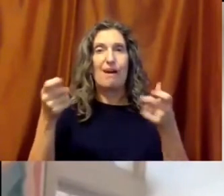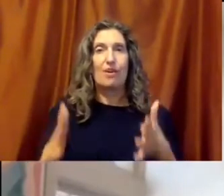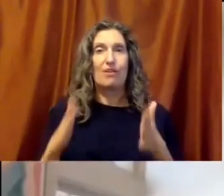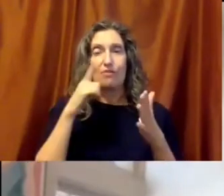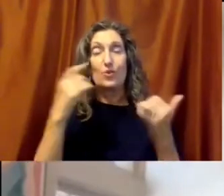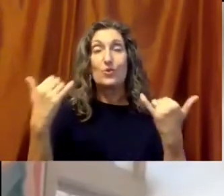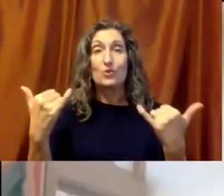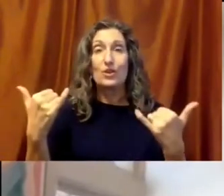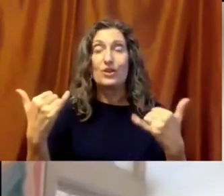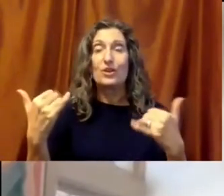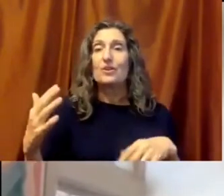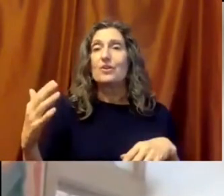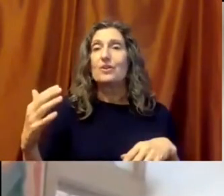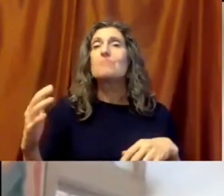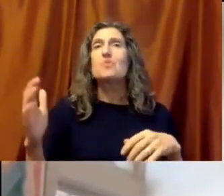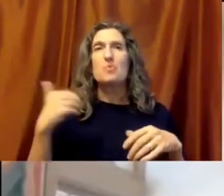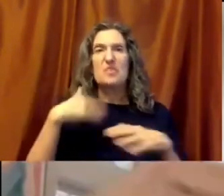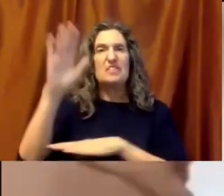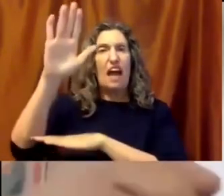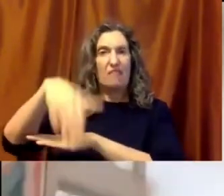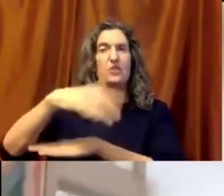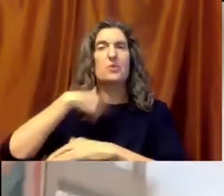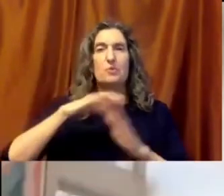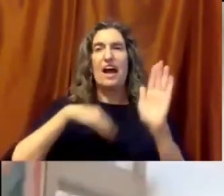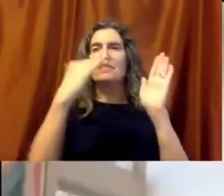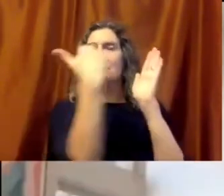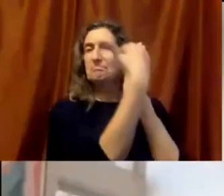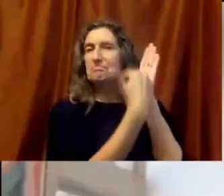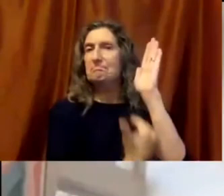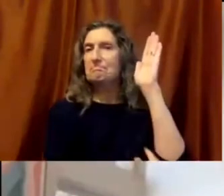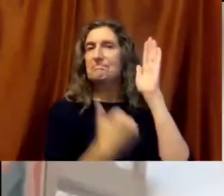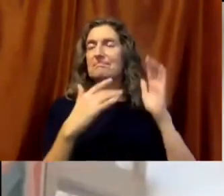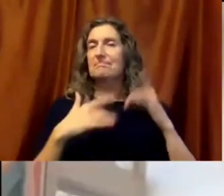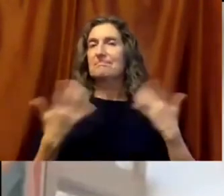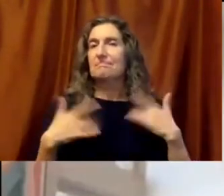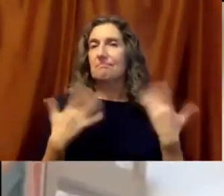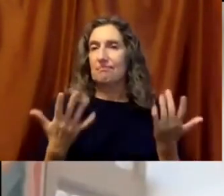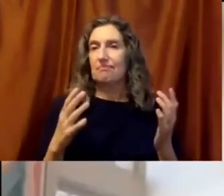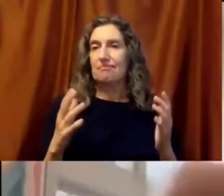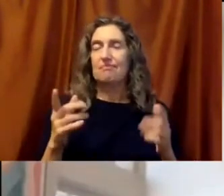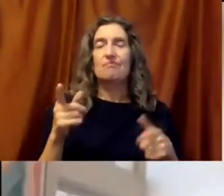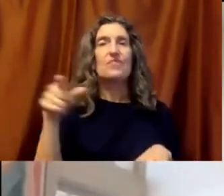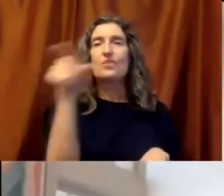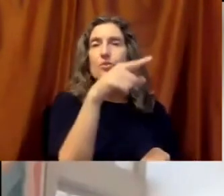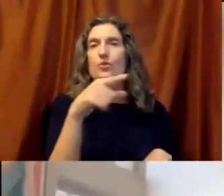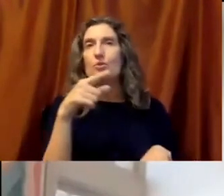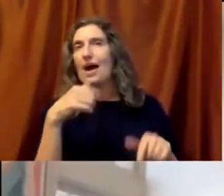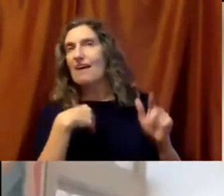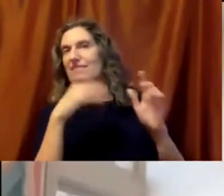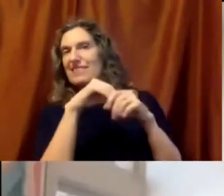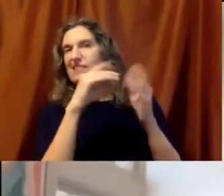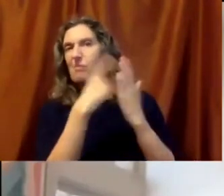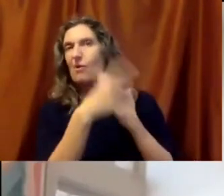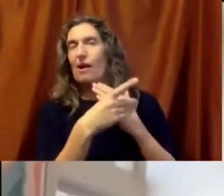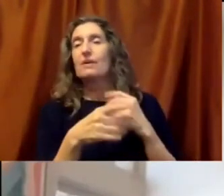are a series of programs set out for the rest of today. And you will have some information